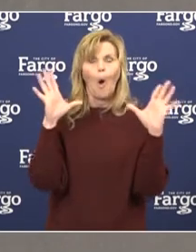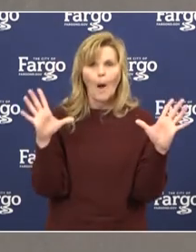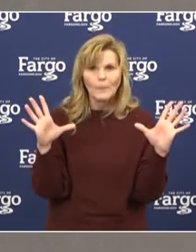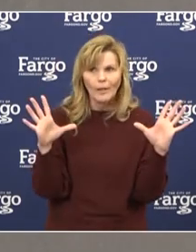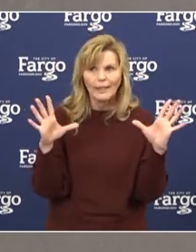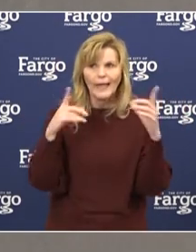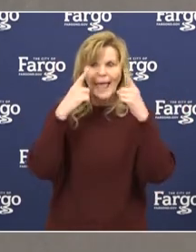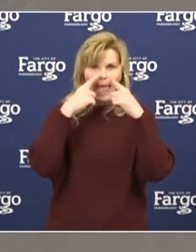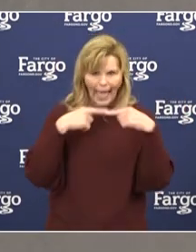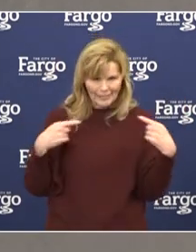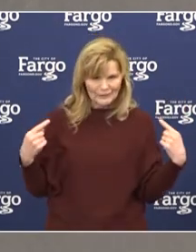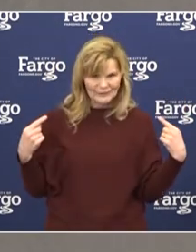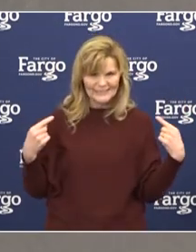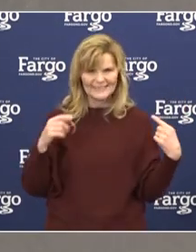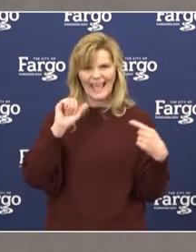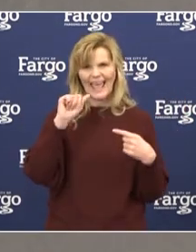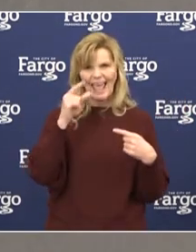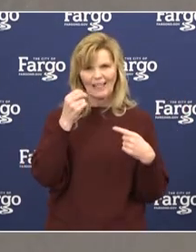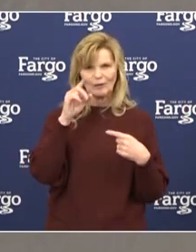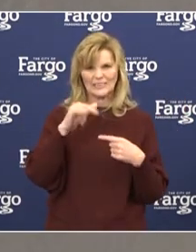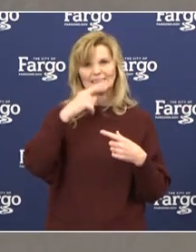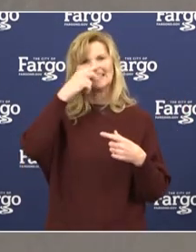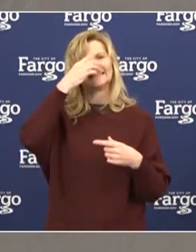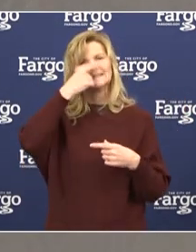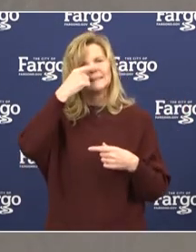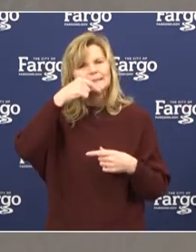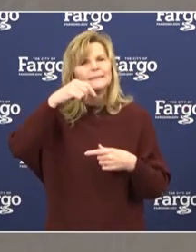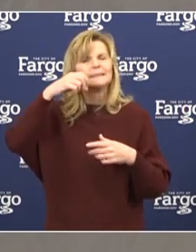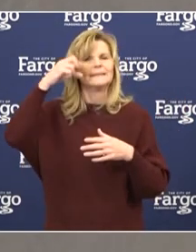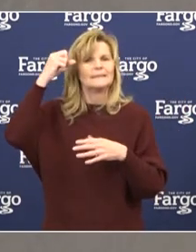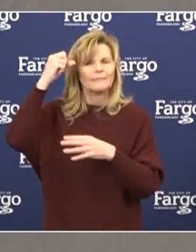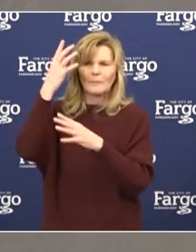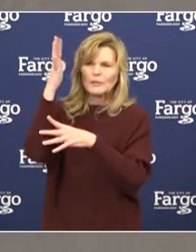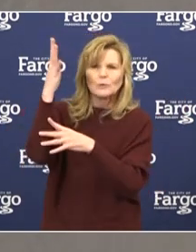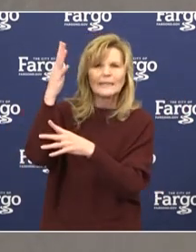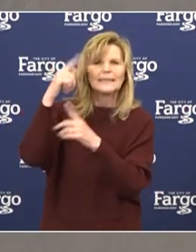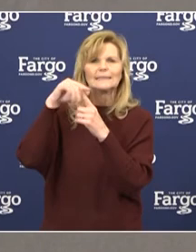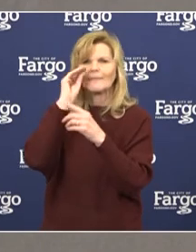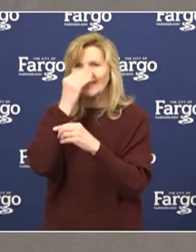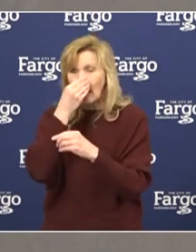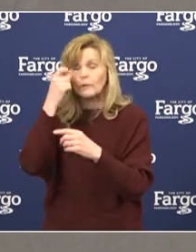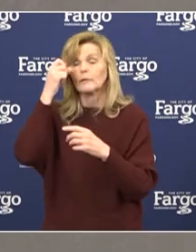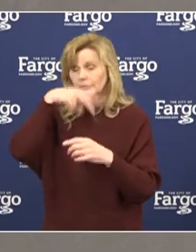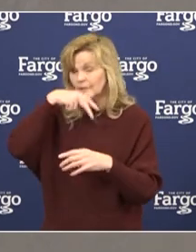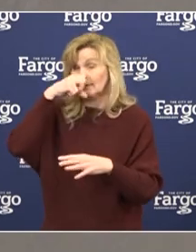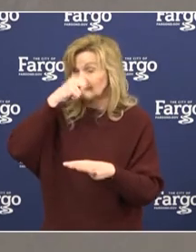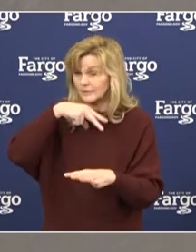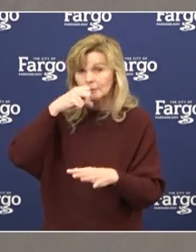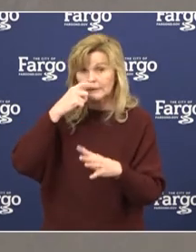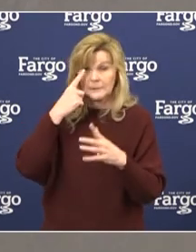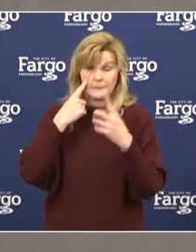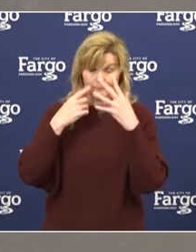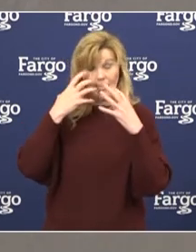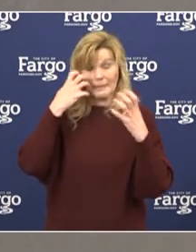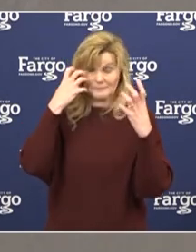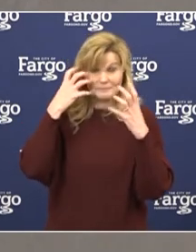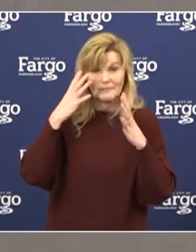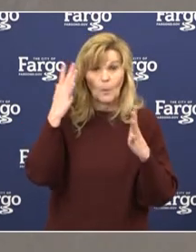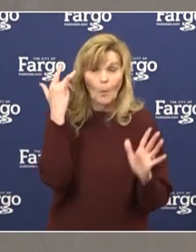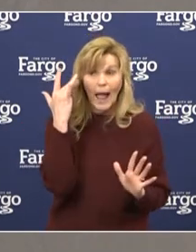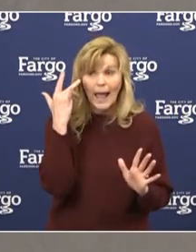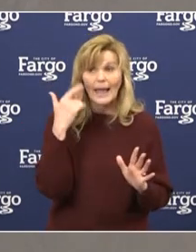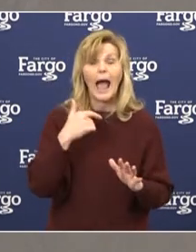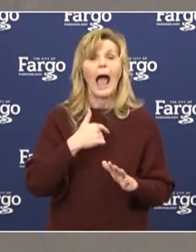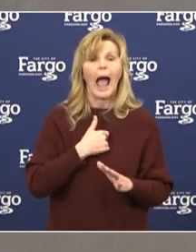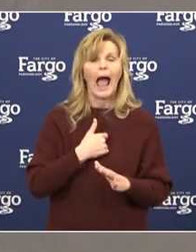my mask. And so just so you know, if I am sneezing, I have watery eyes, it is because I am